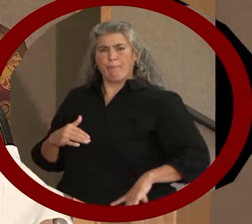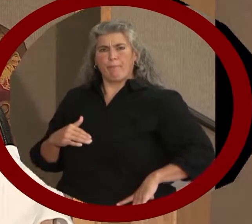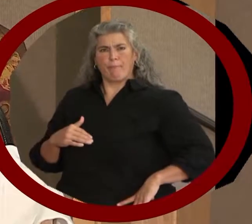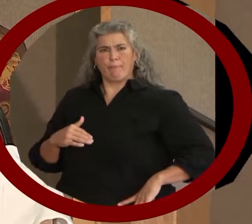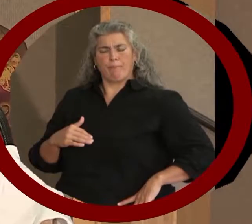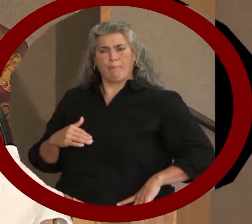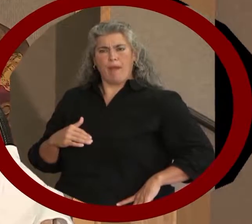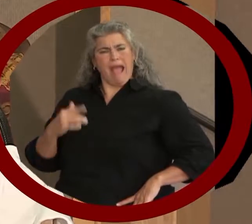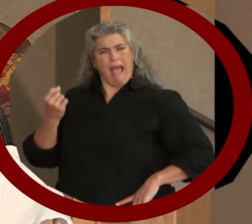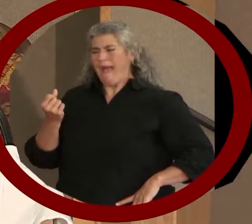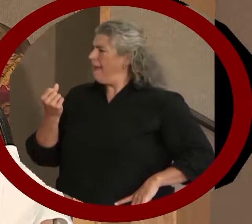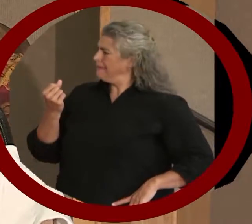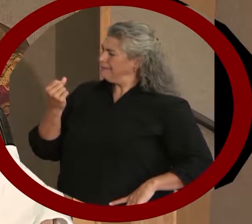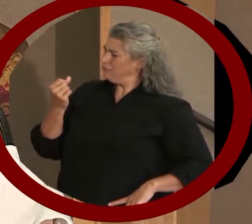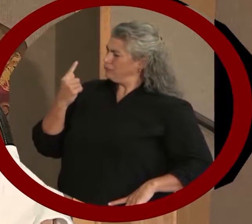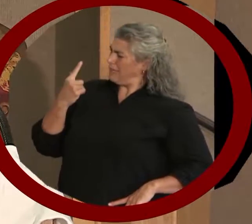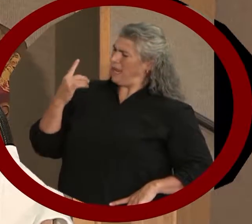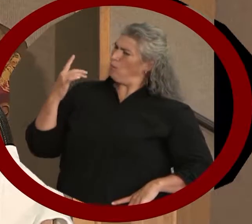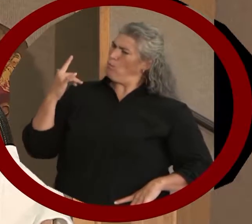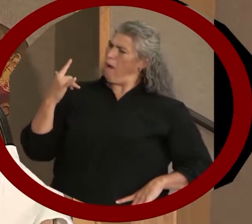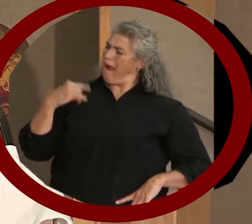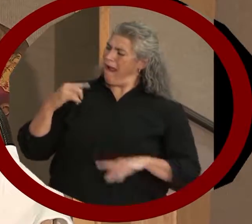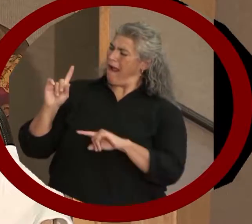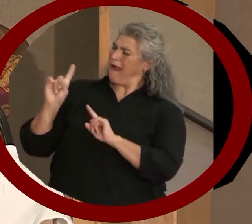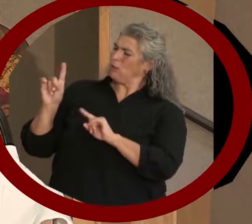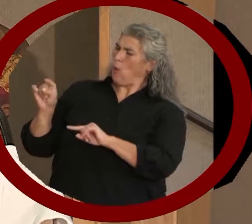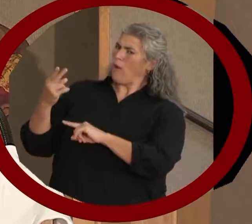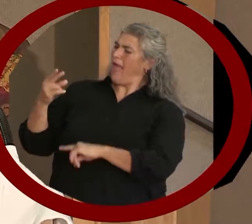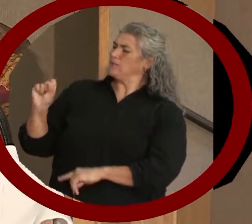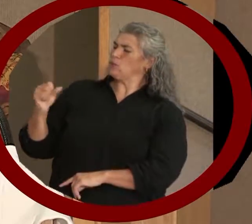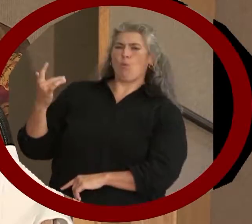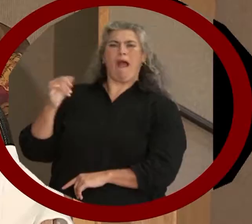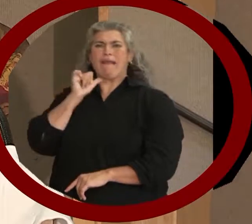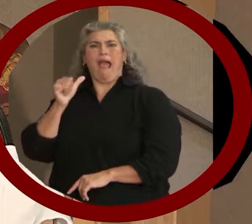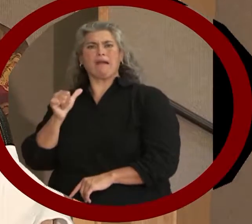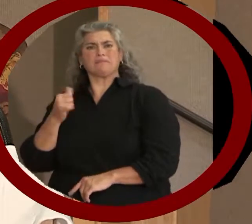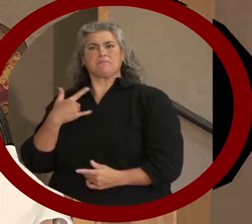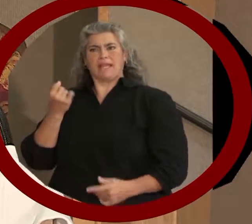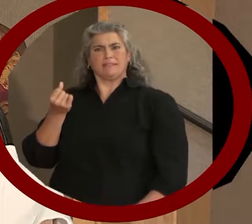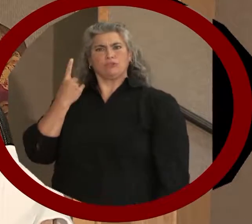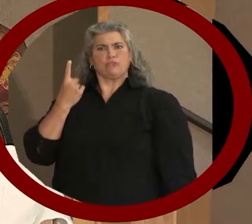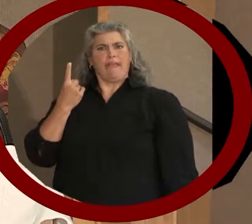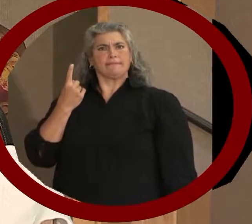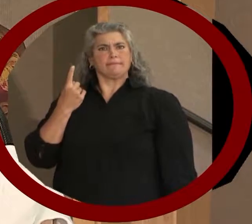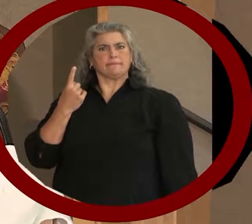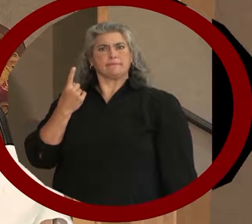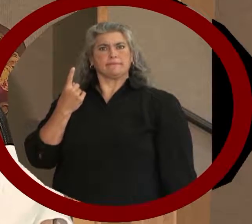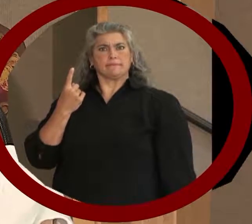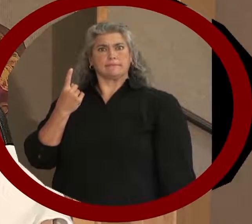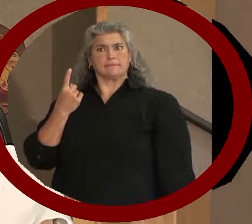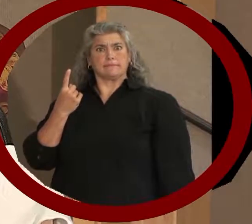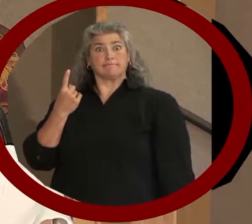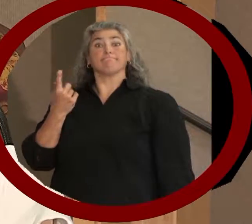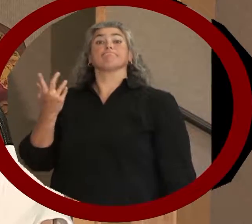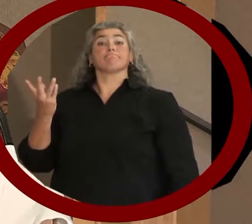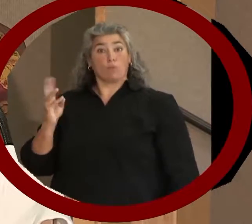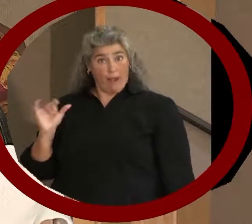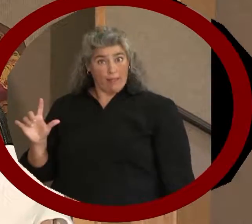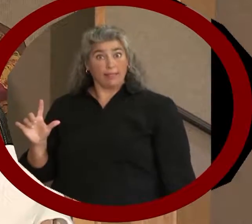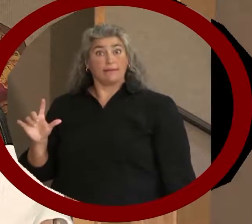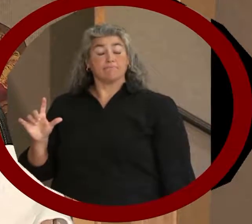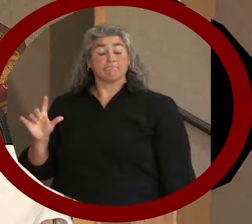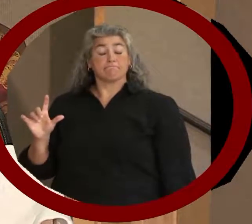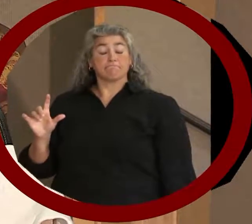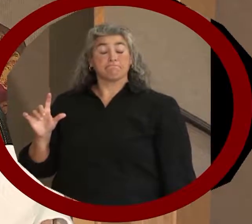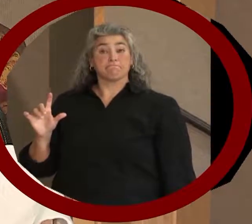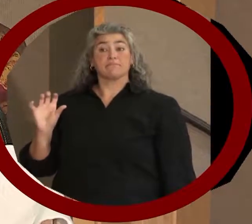why she couldn't go to high school with the rest of us neighborhood kids. Well, that